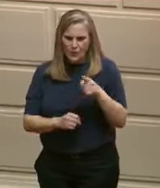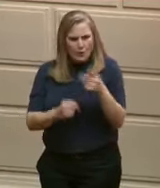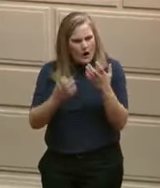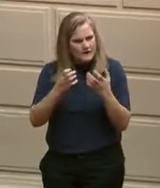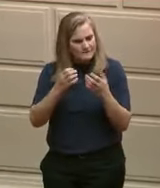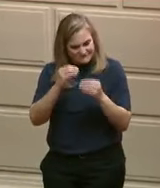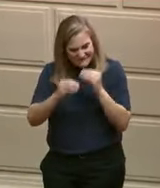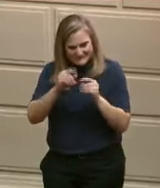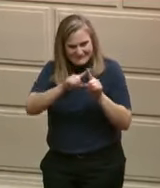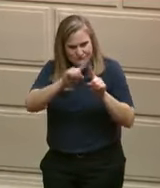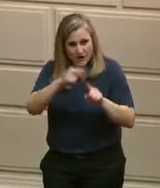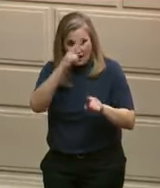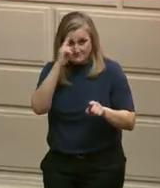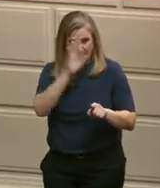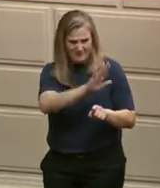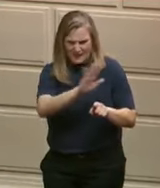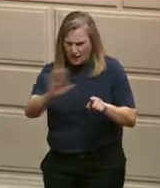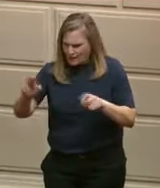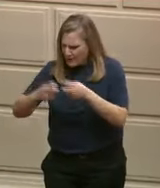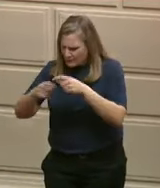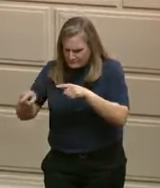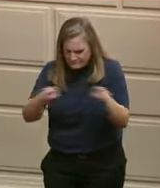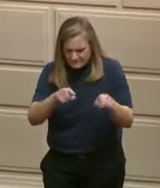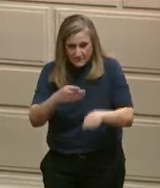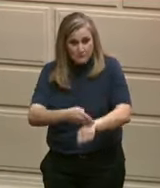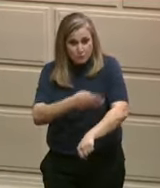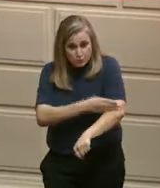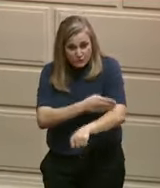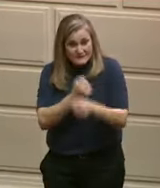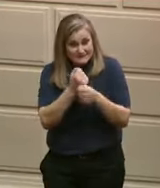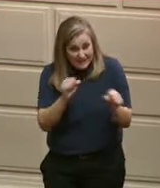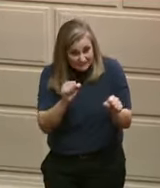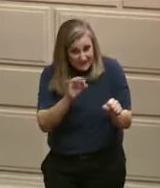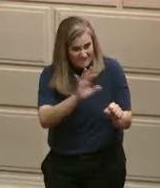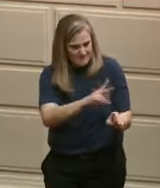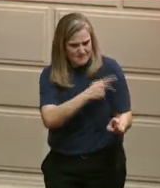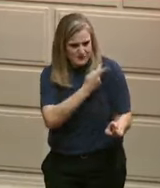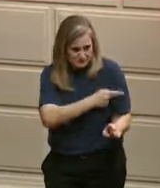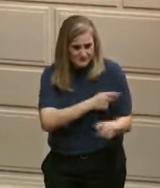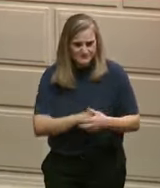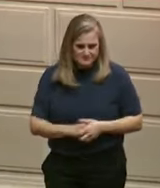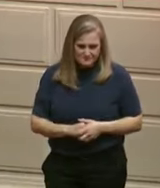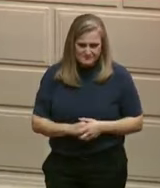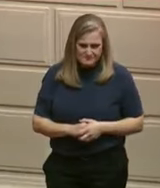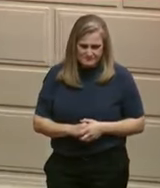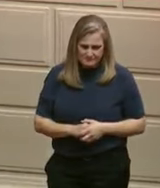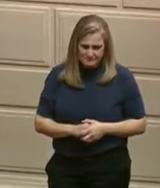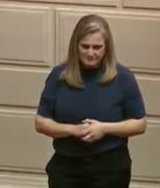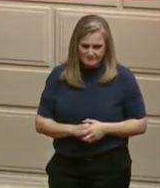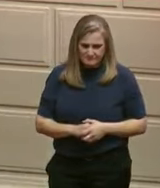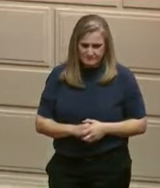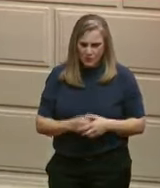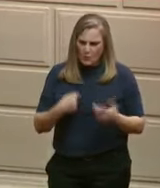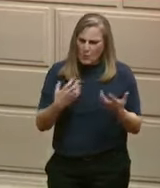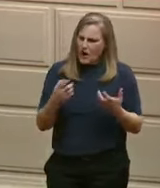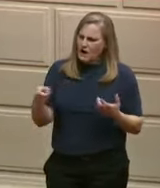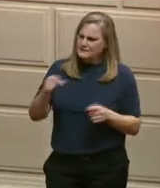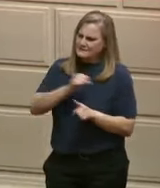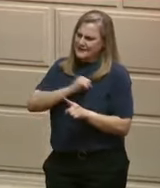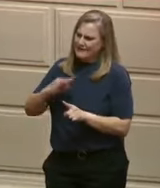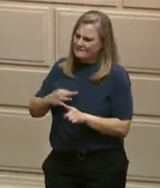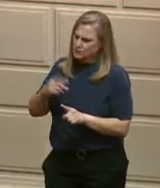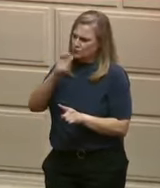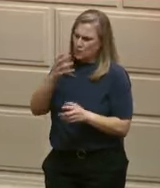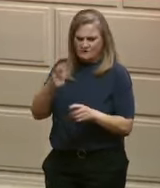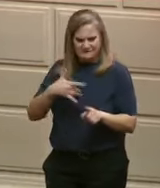patient safety and increasing staff morale. And thank you to the General Assembly for appropriating dollars to, you know,